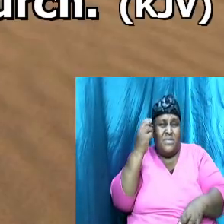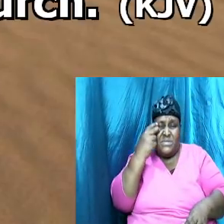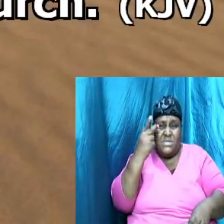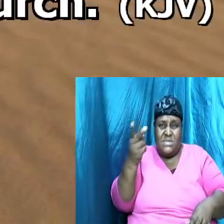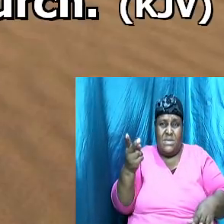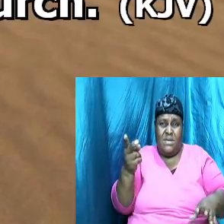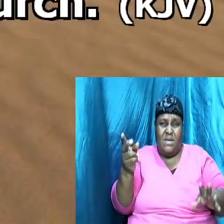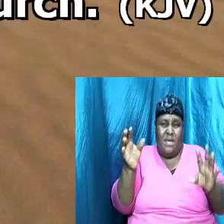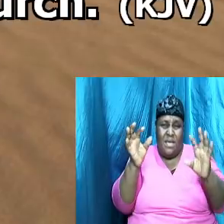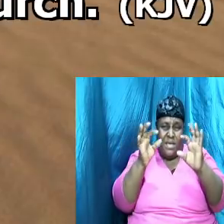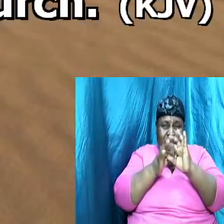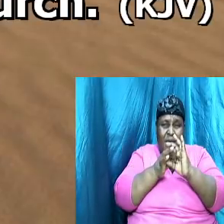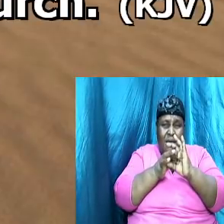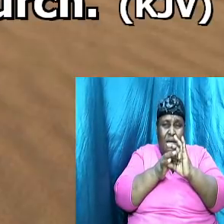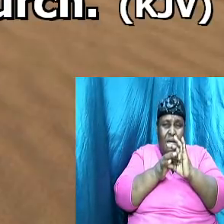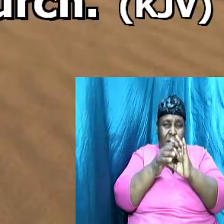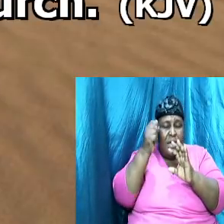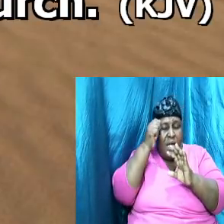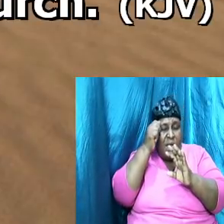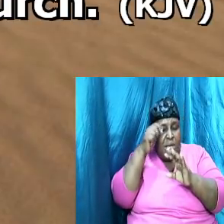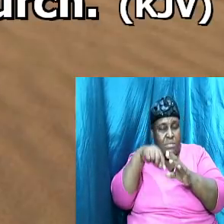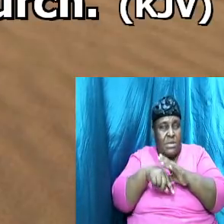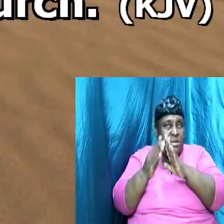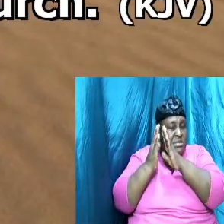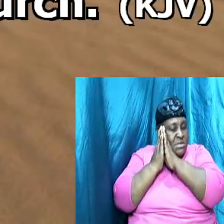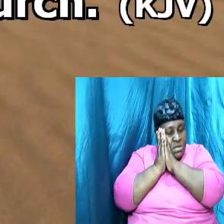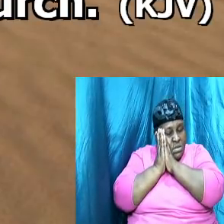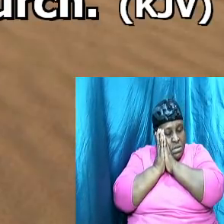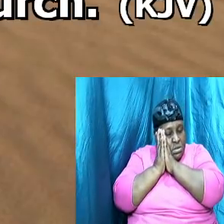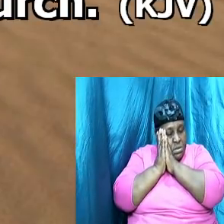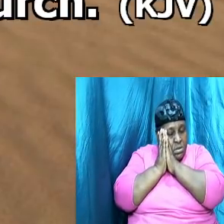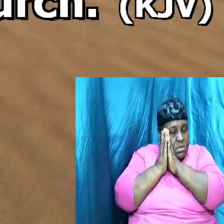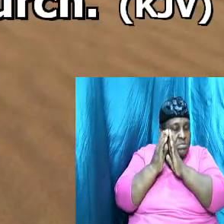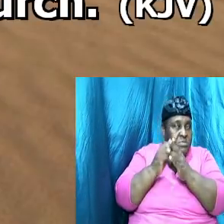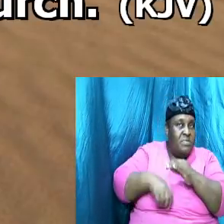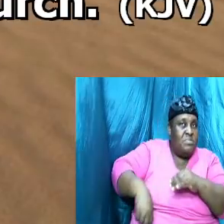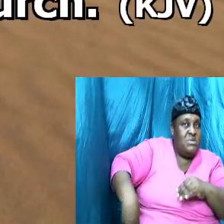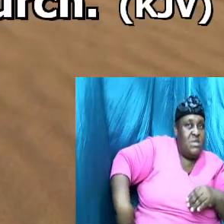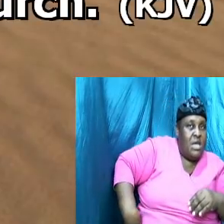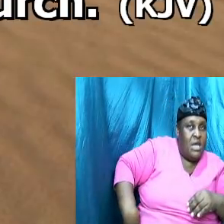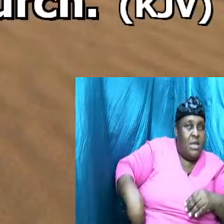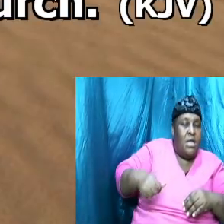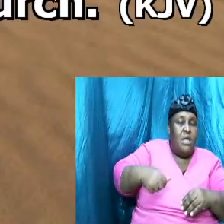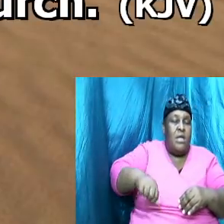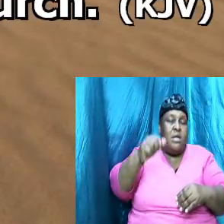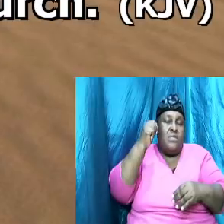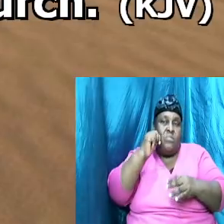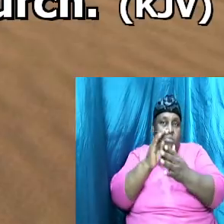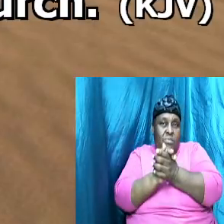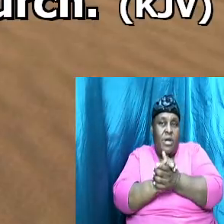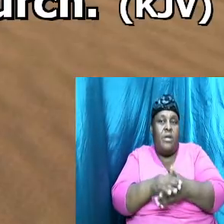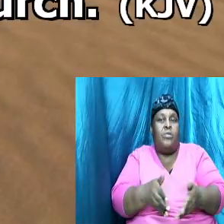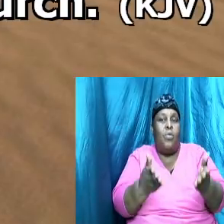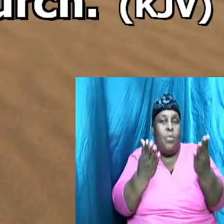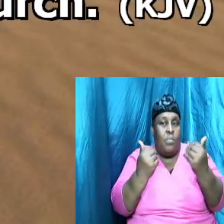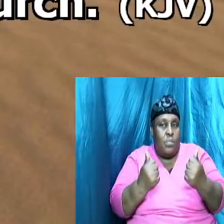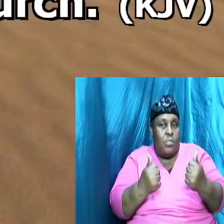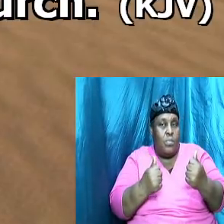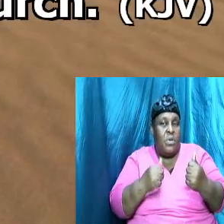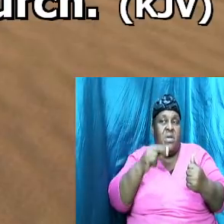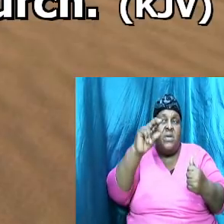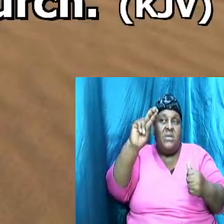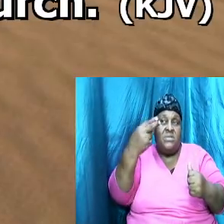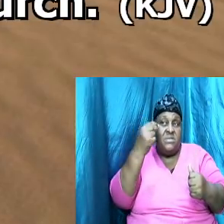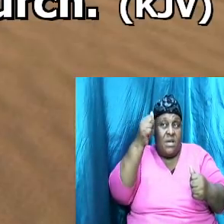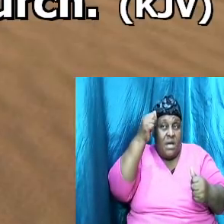Adam the deep sleep something from his side the bride formed the second